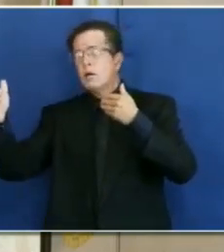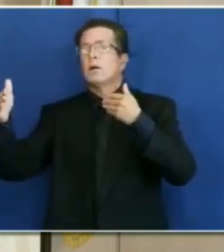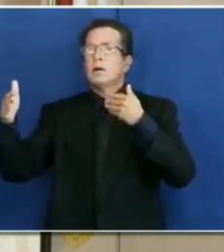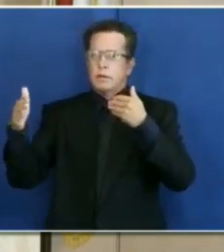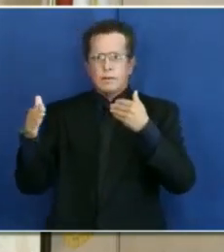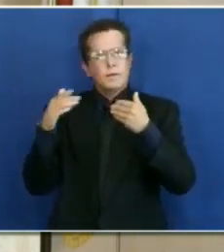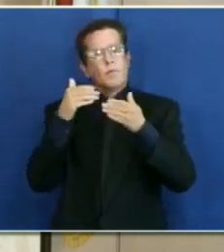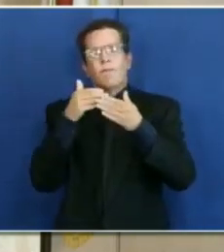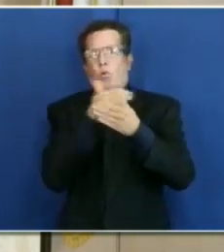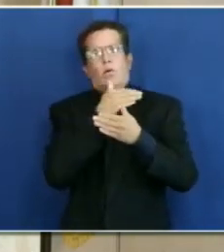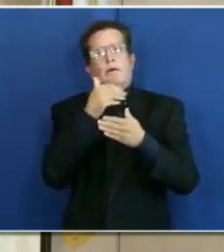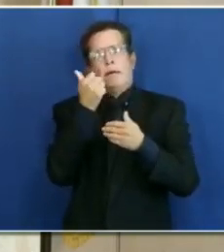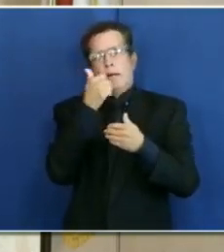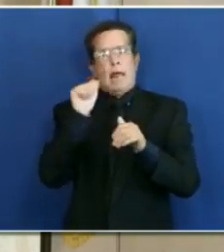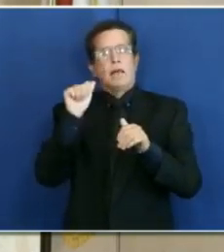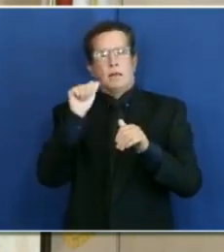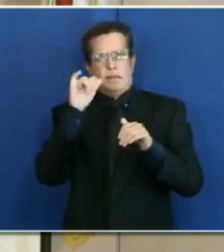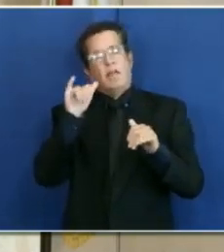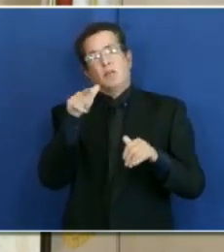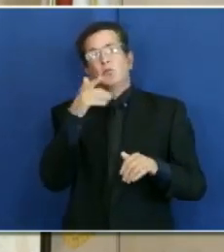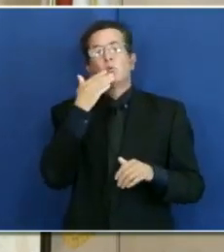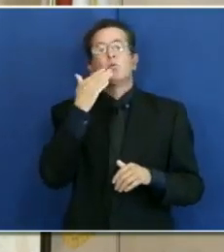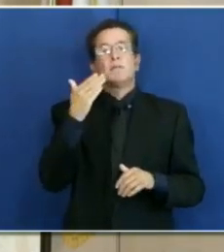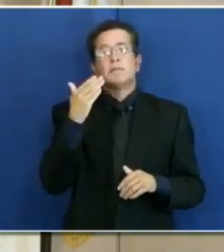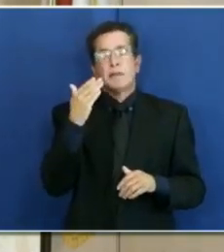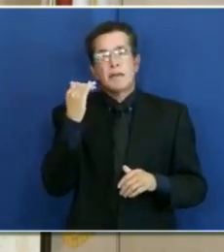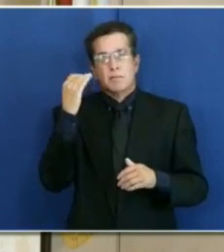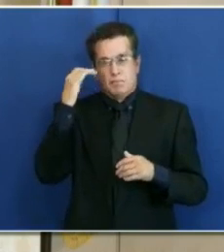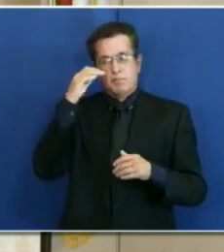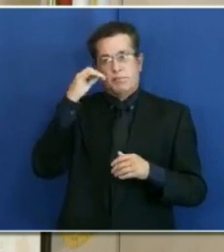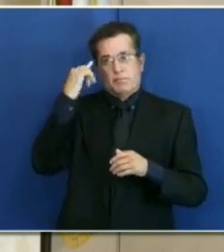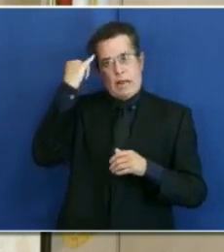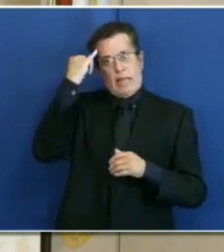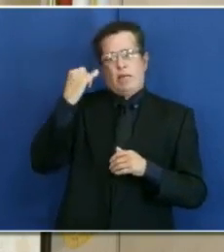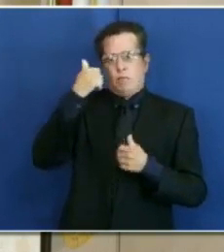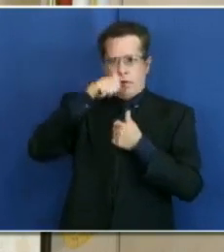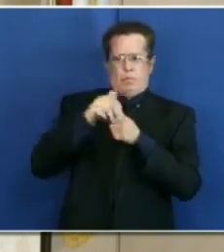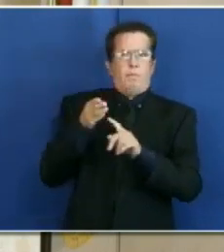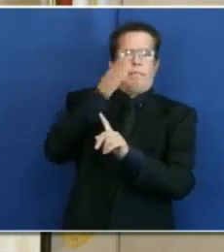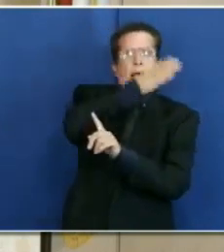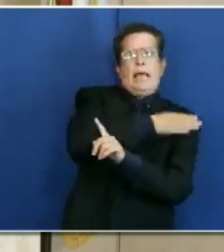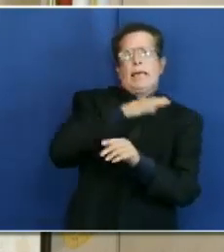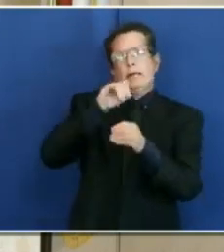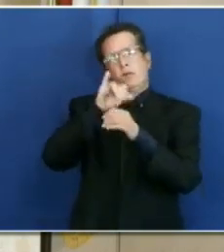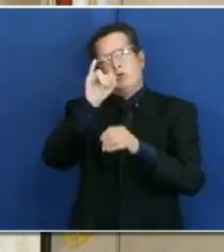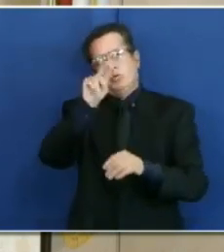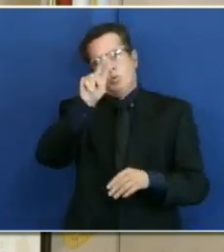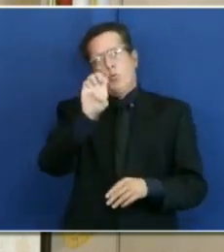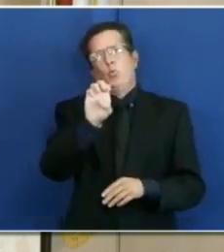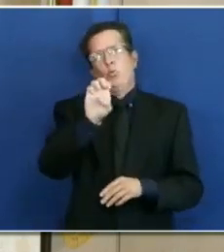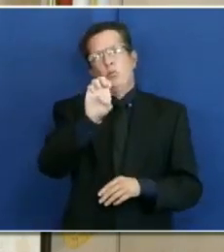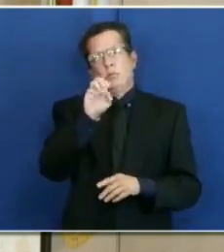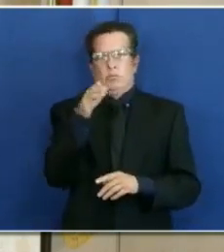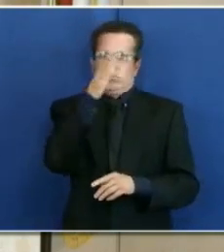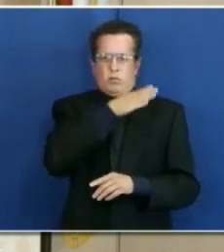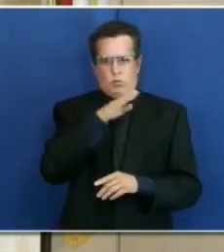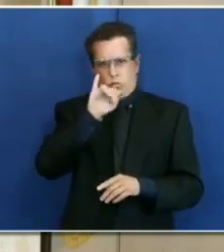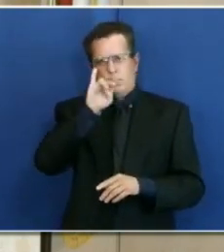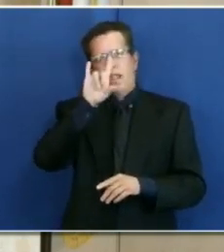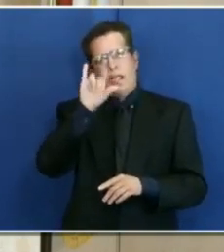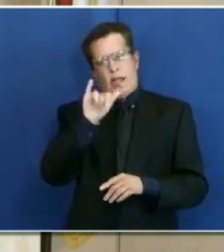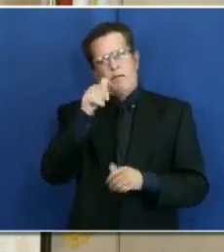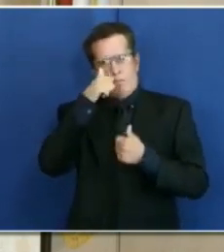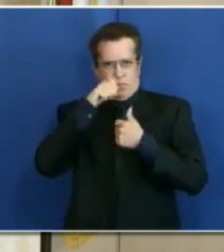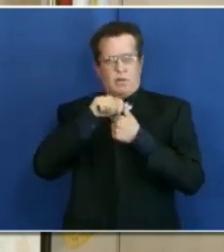actions are taken is certainly reasonable. As you recall, in July or June, when businesses first